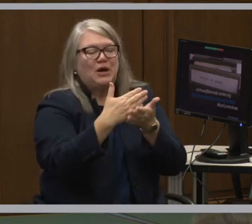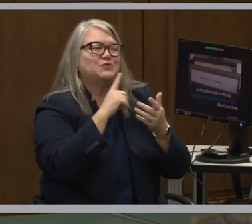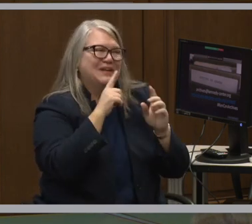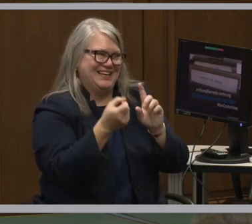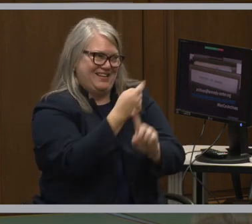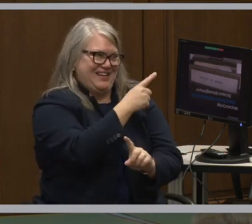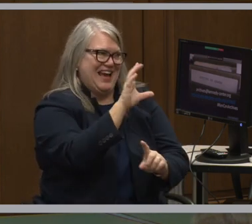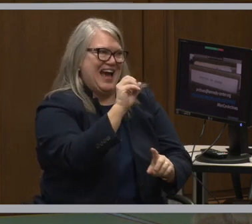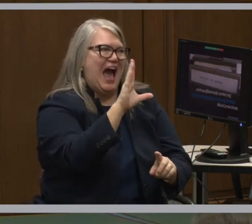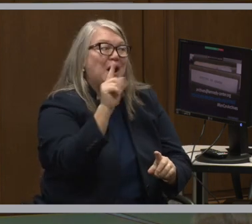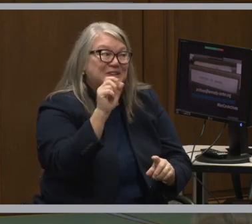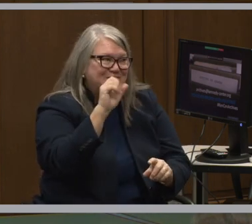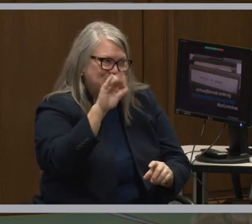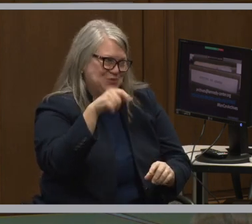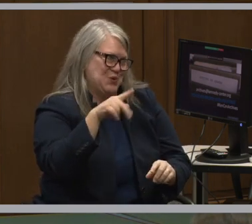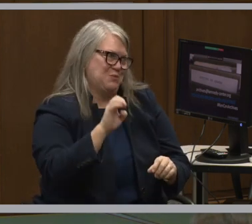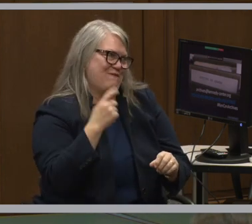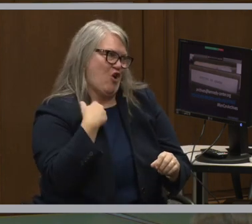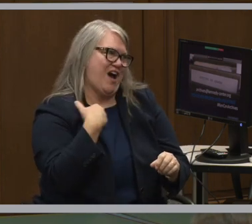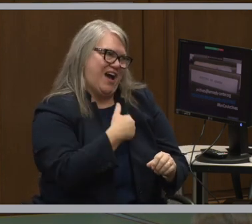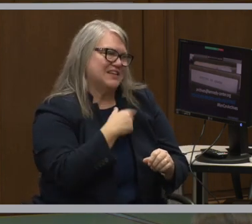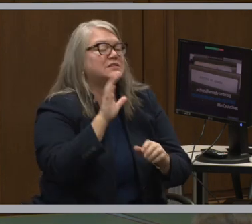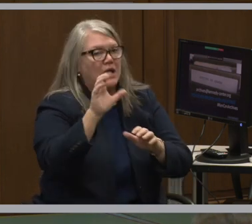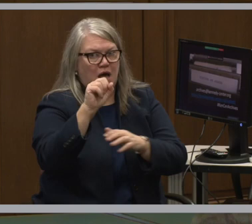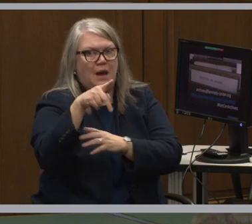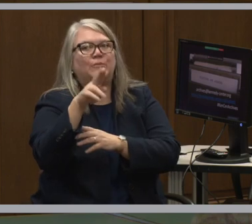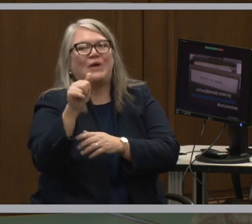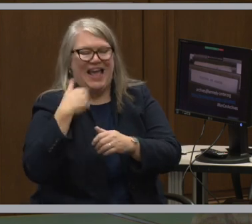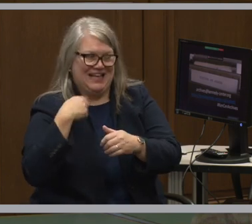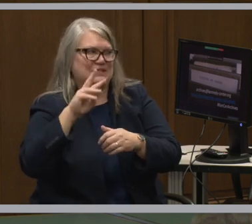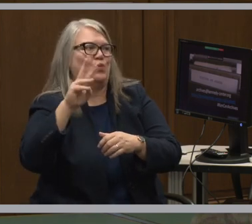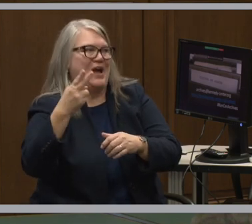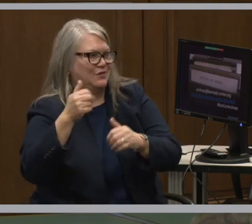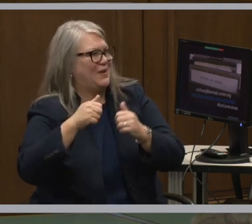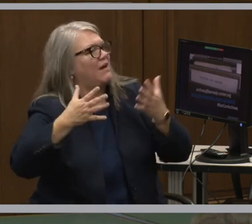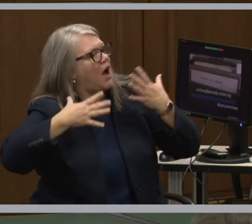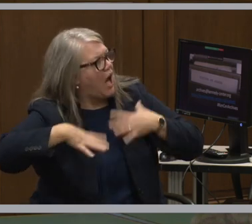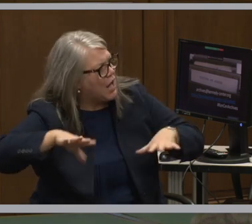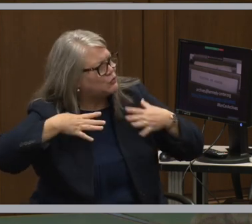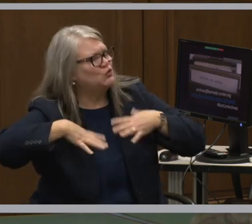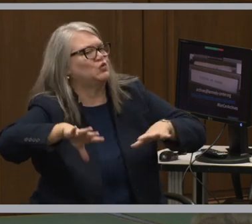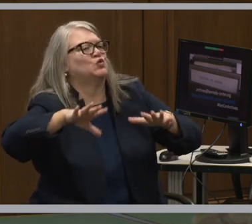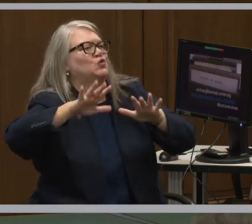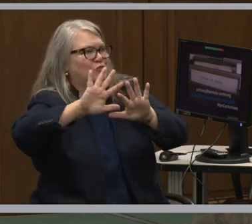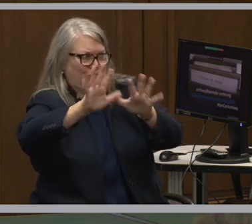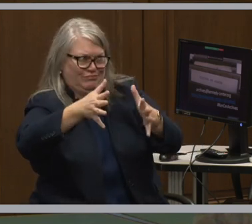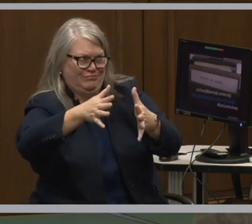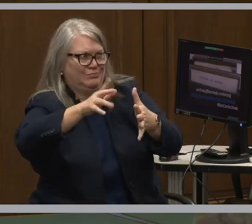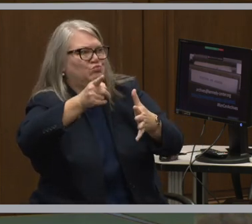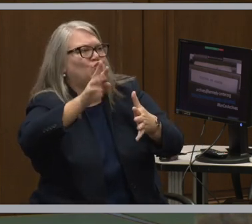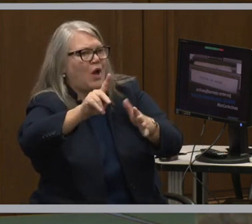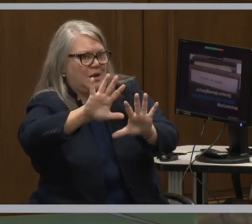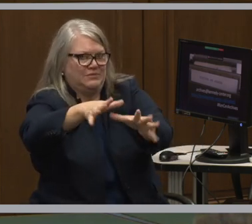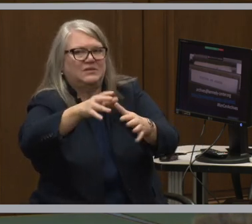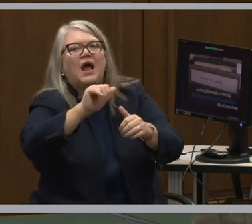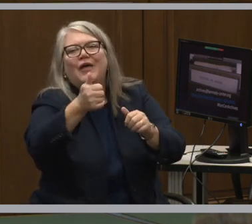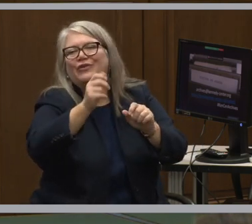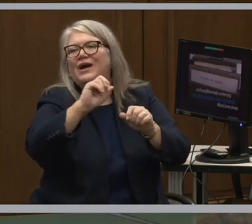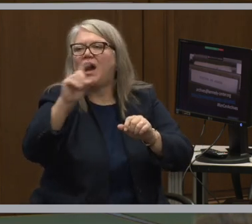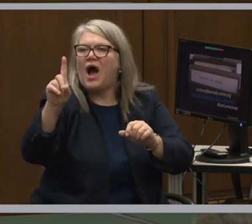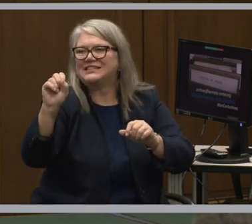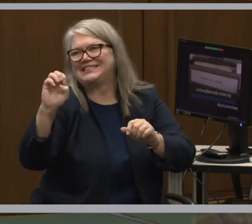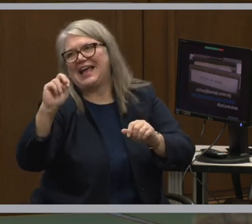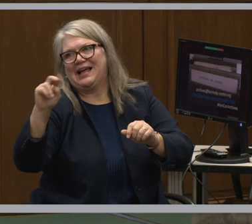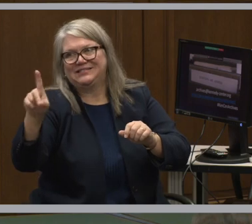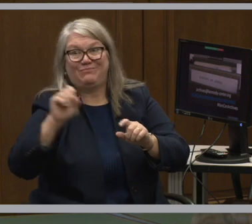scope for us. I know that the opera has a warehouse with costumes, and there are other odds and ends.